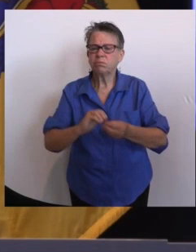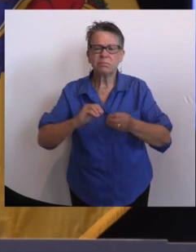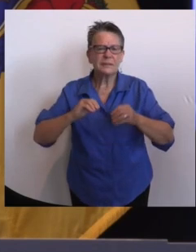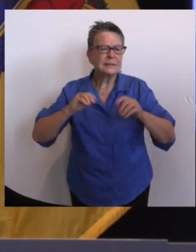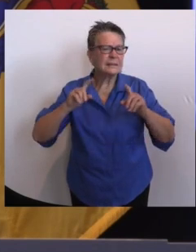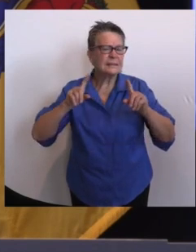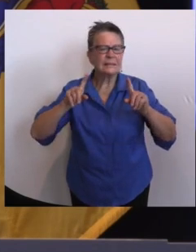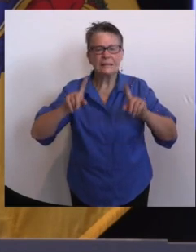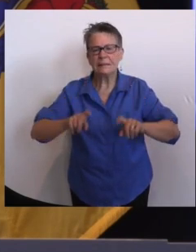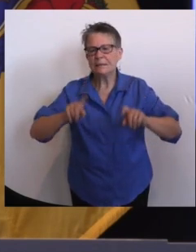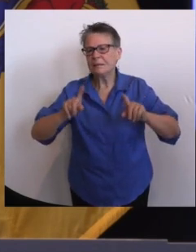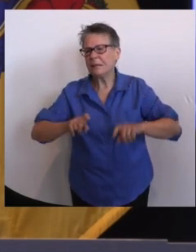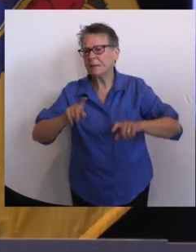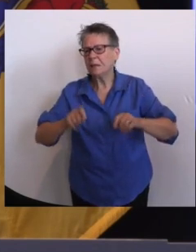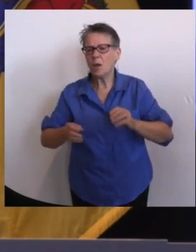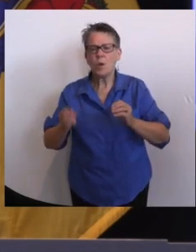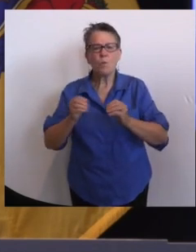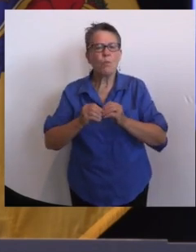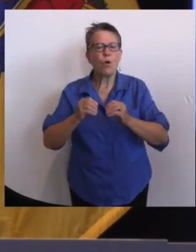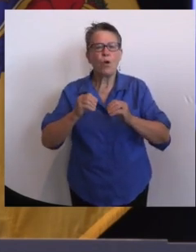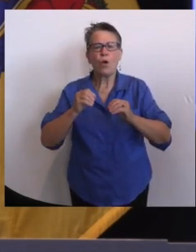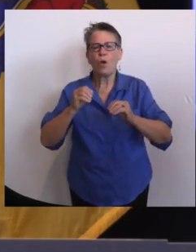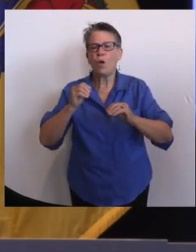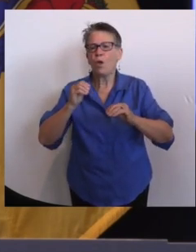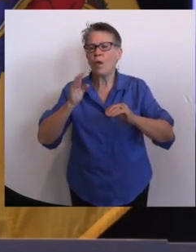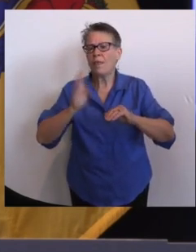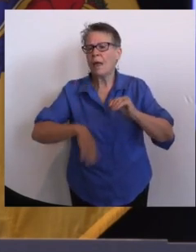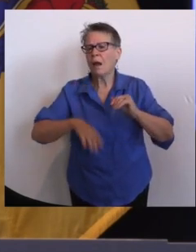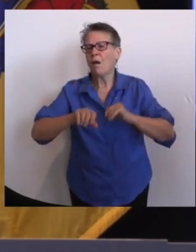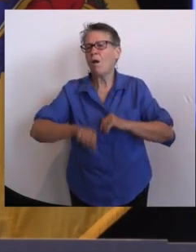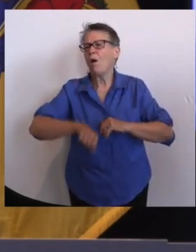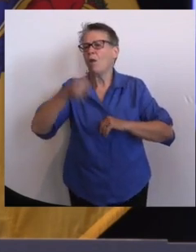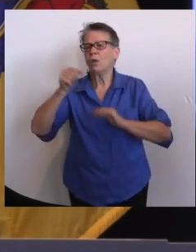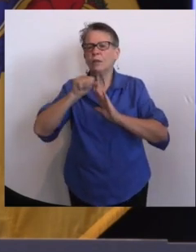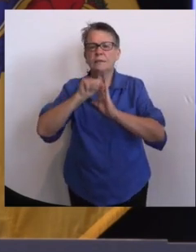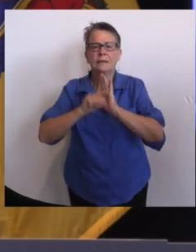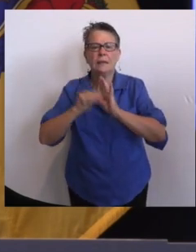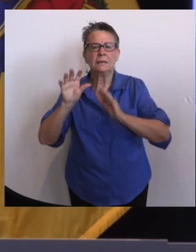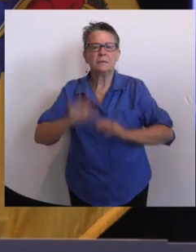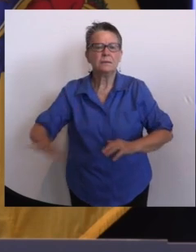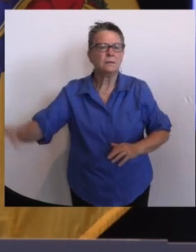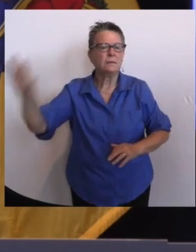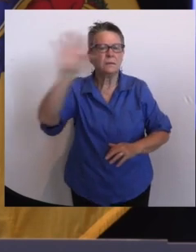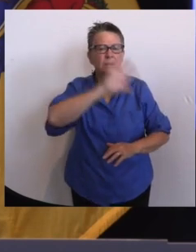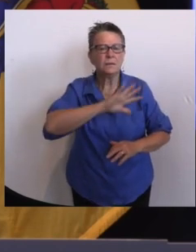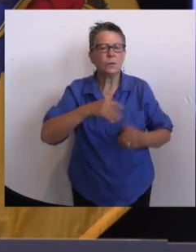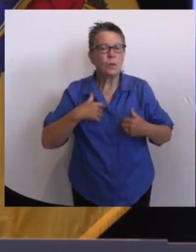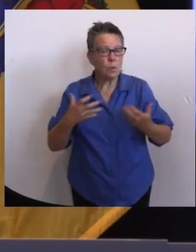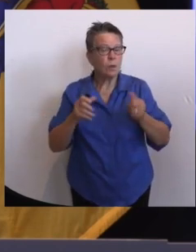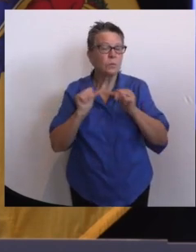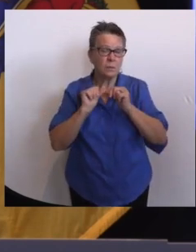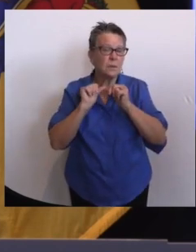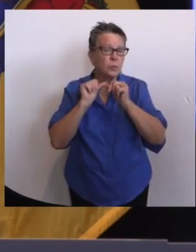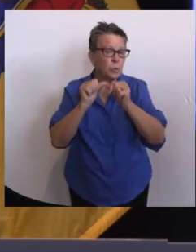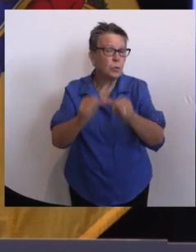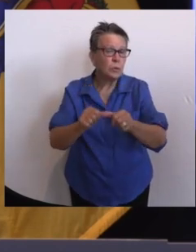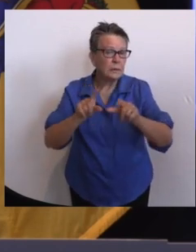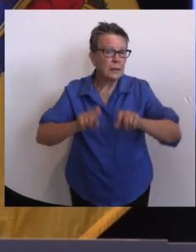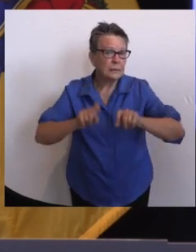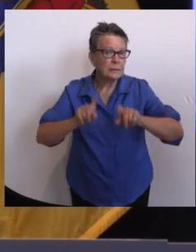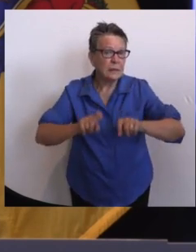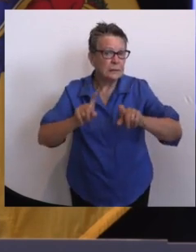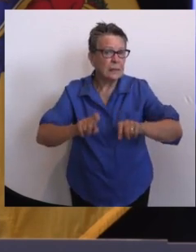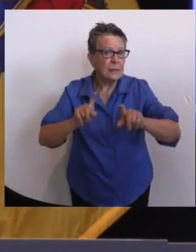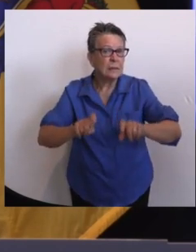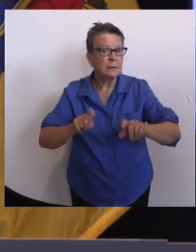of any state in America. So we just want to make sure it stays that way. Because the more we know, the better equipped we are, particularly the health team,